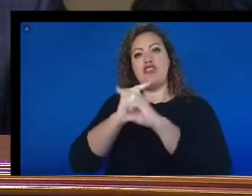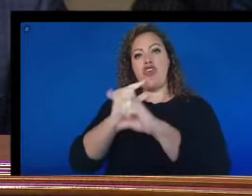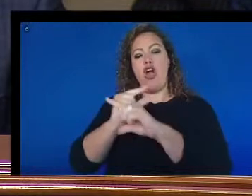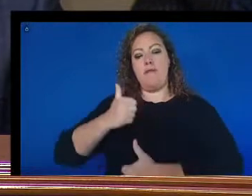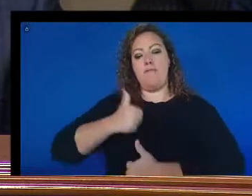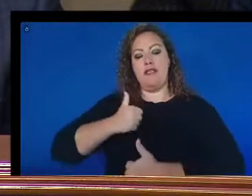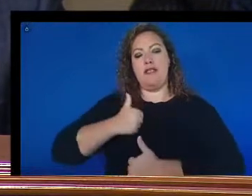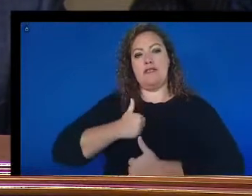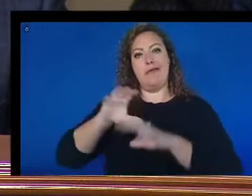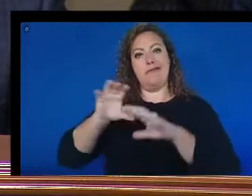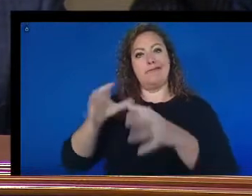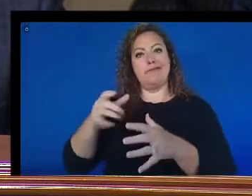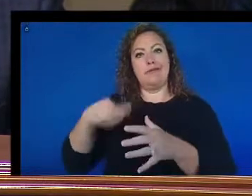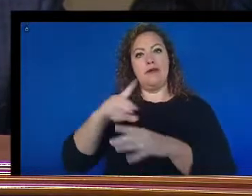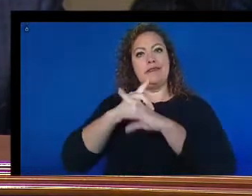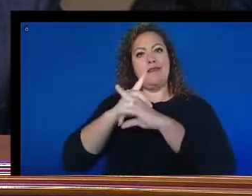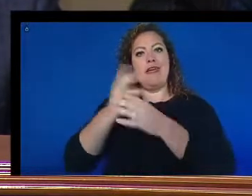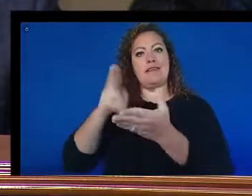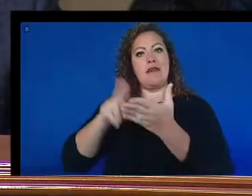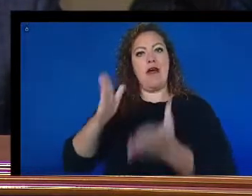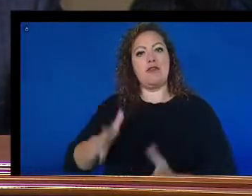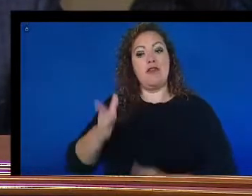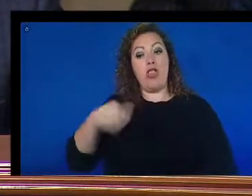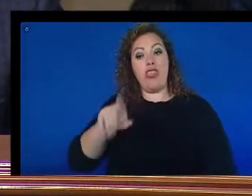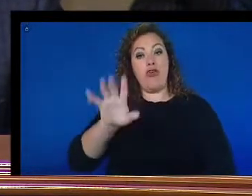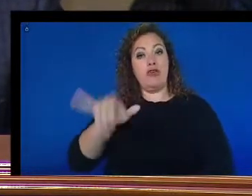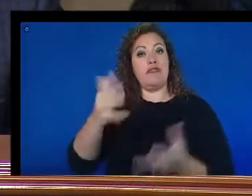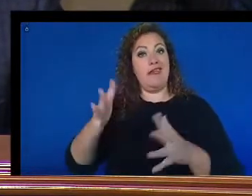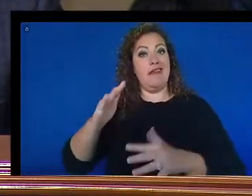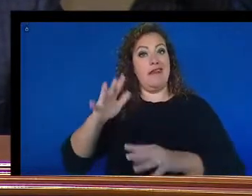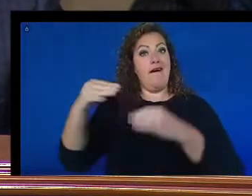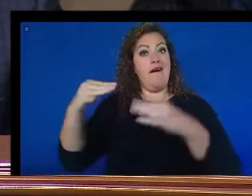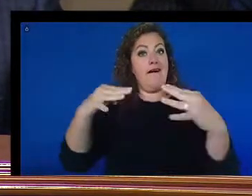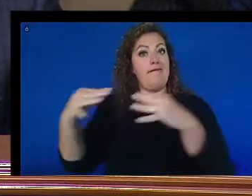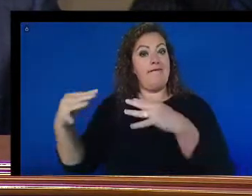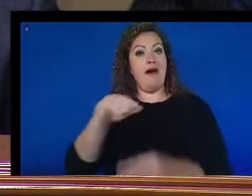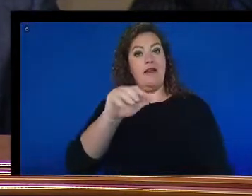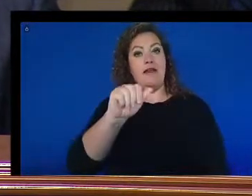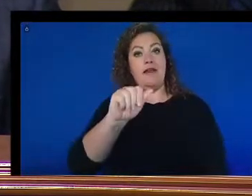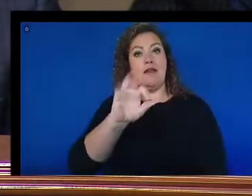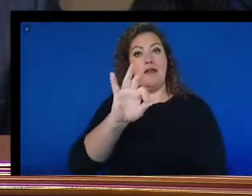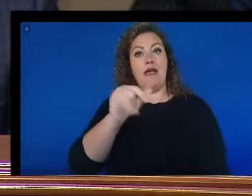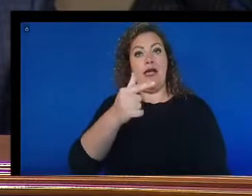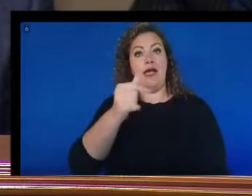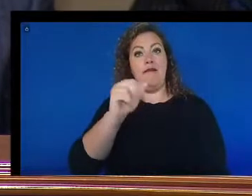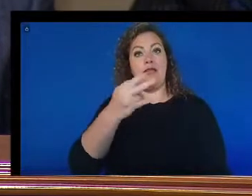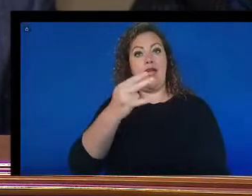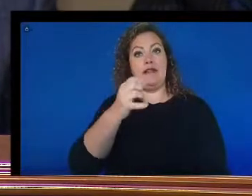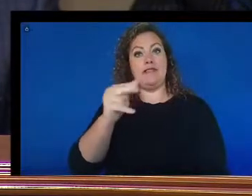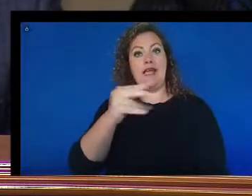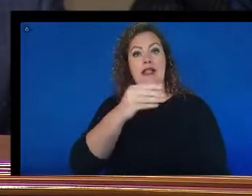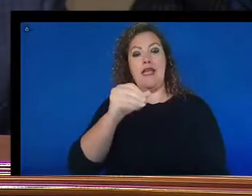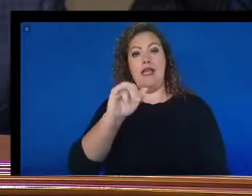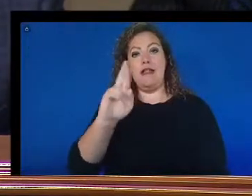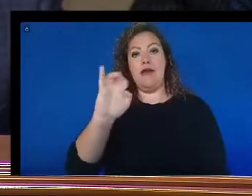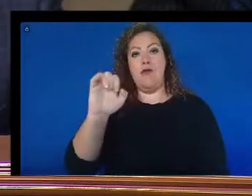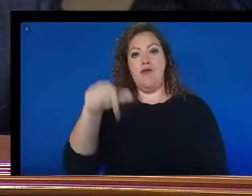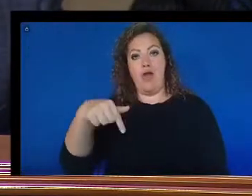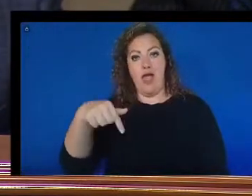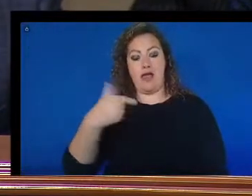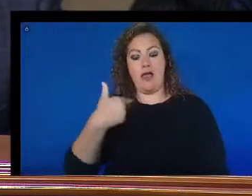defense contractors, and those who fought in Afghanistan and Iraq. We had nearly 700 attendees